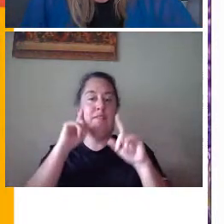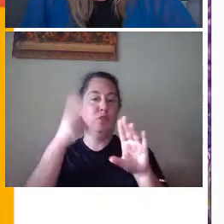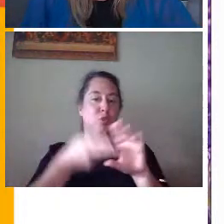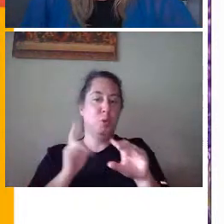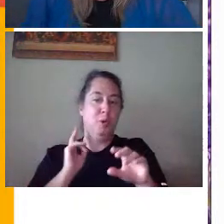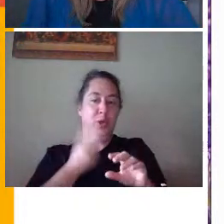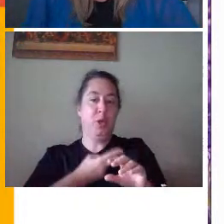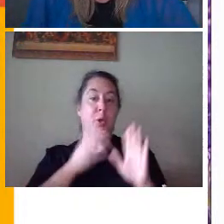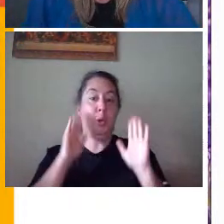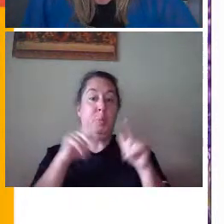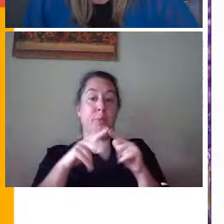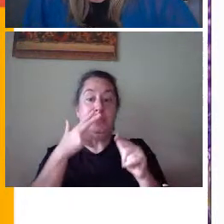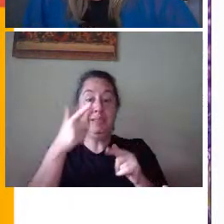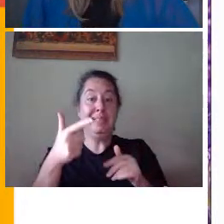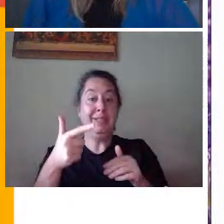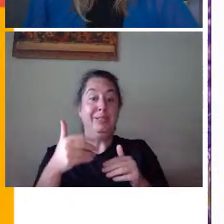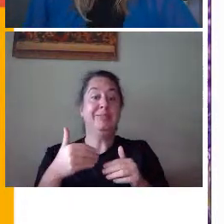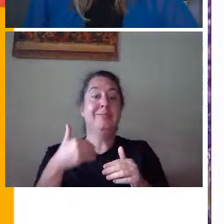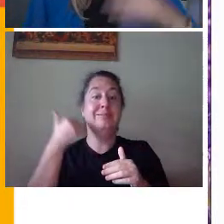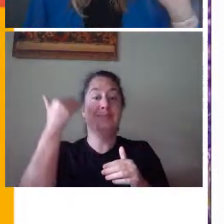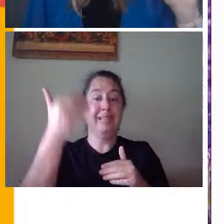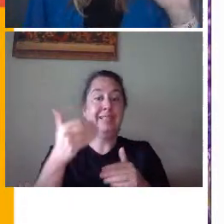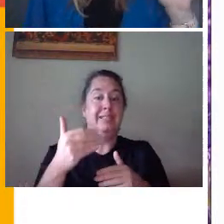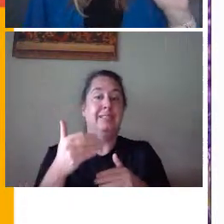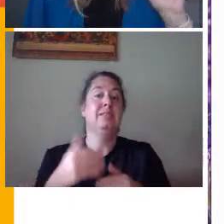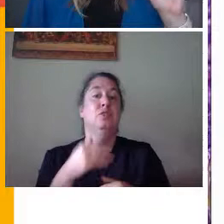us. And we hope to see you at sessions soon.